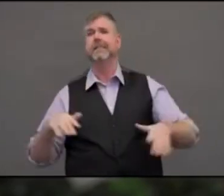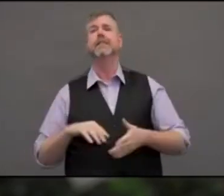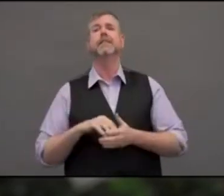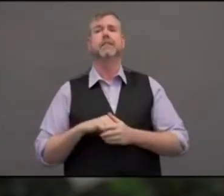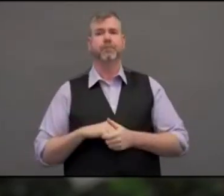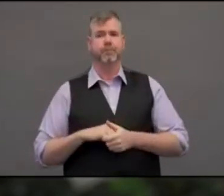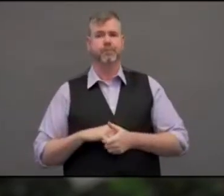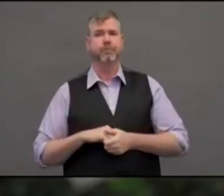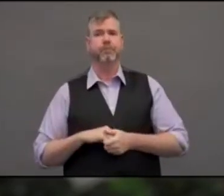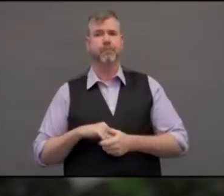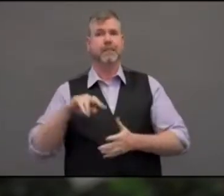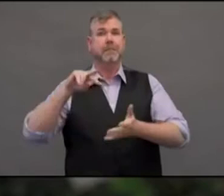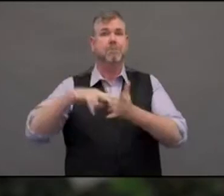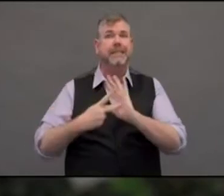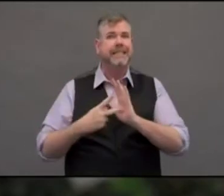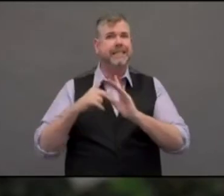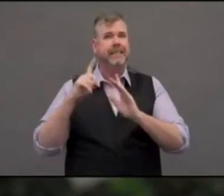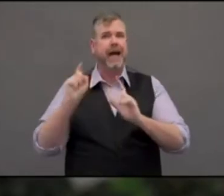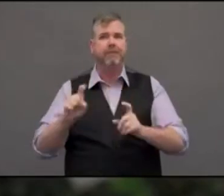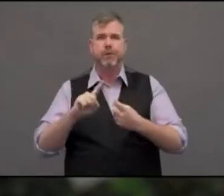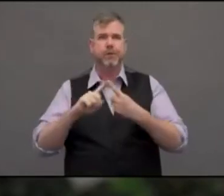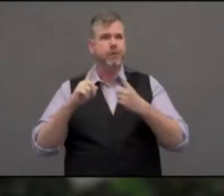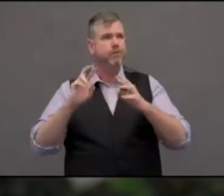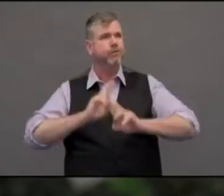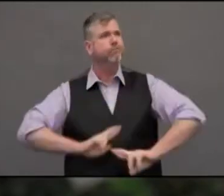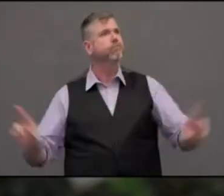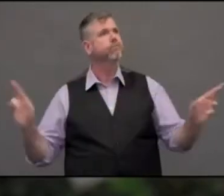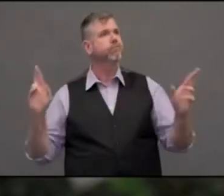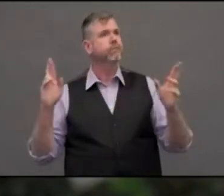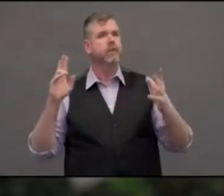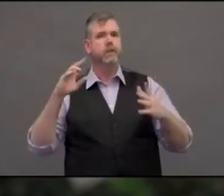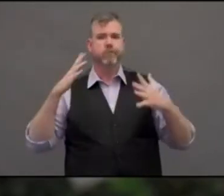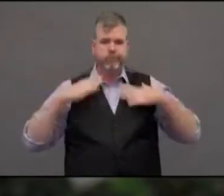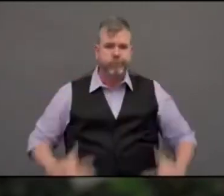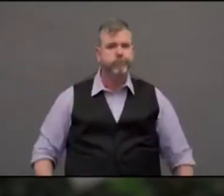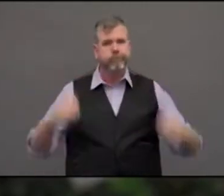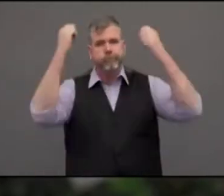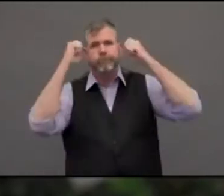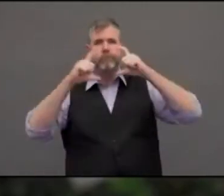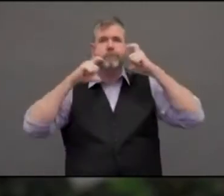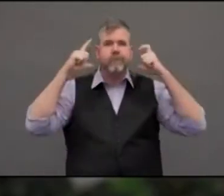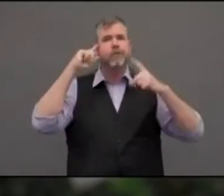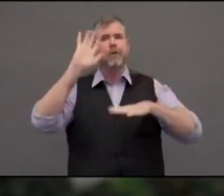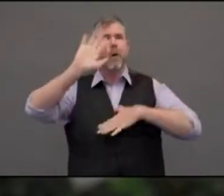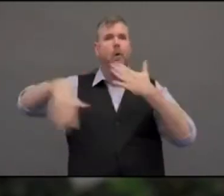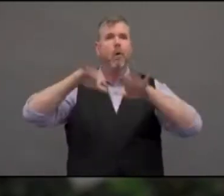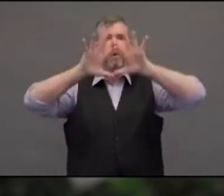it's no exception to the United States. That's pretty much the reason why.